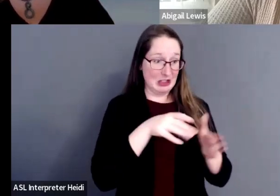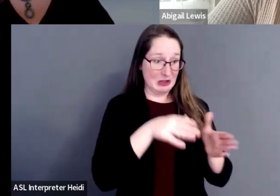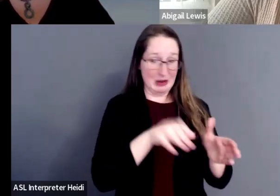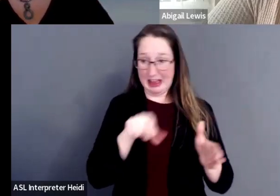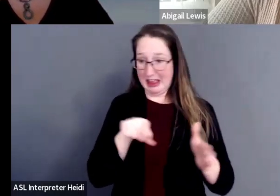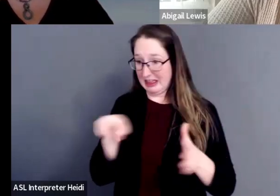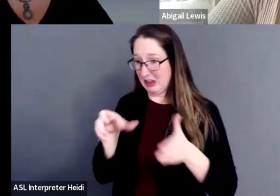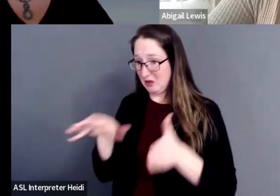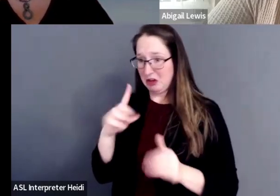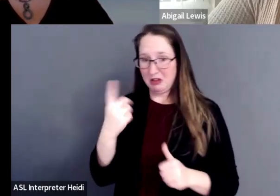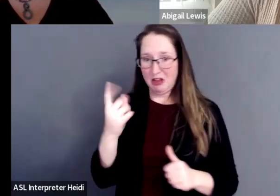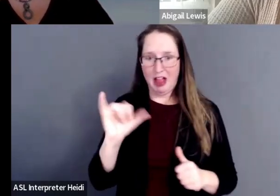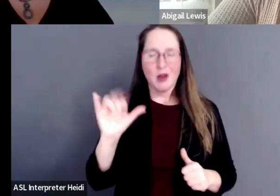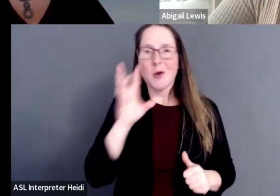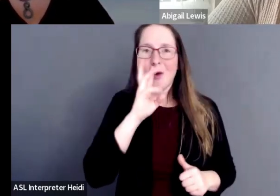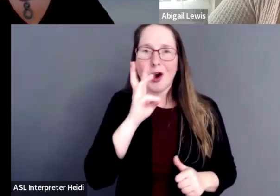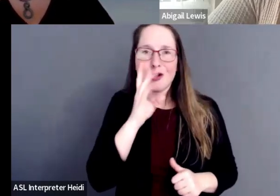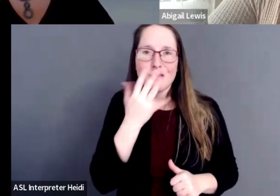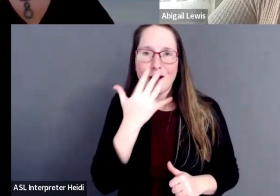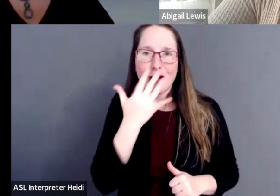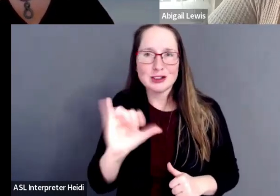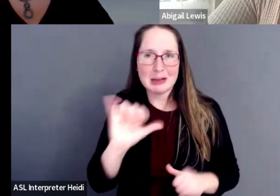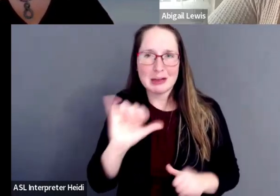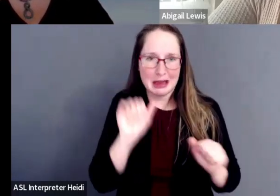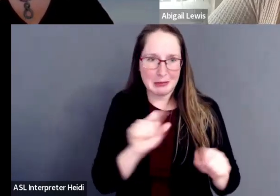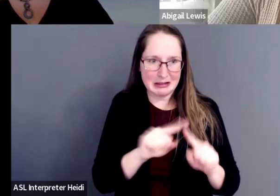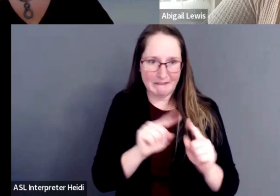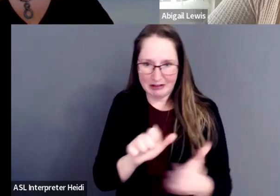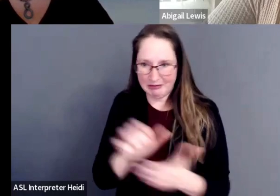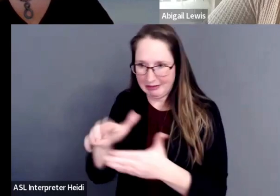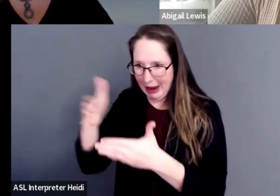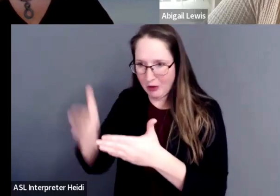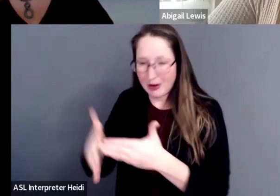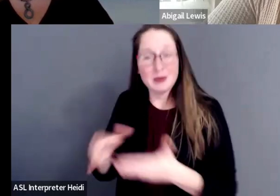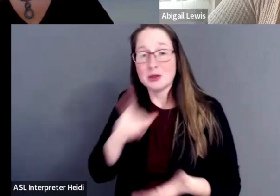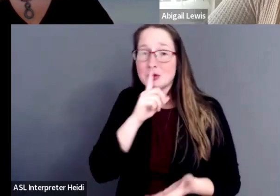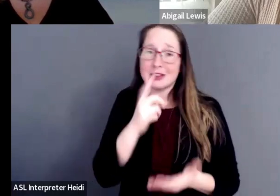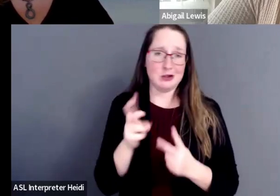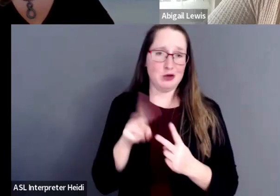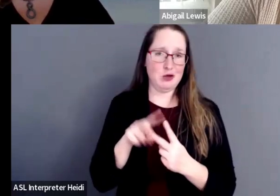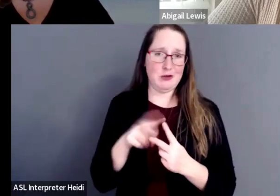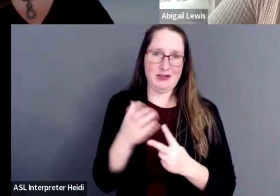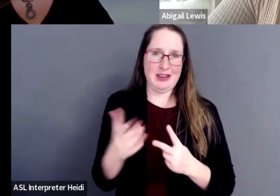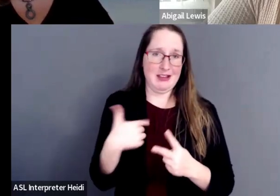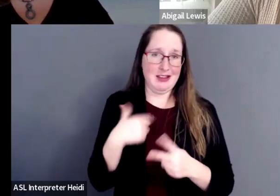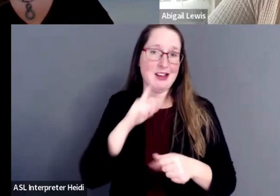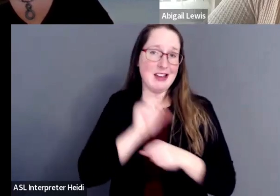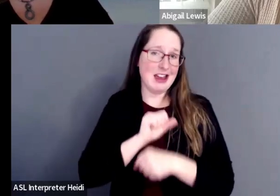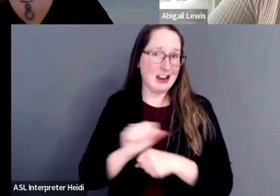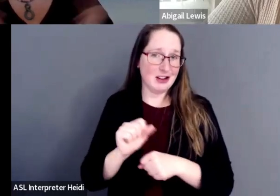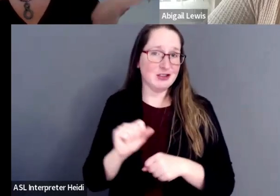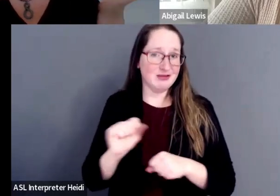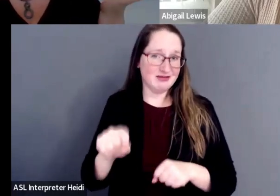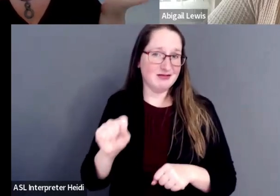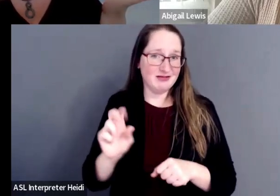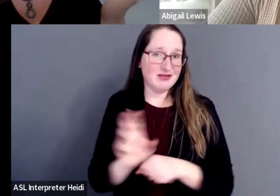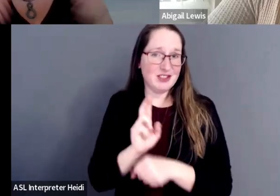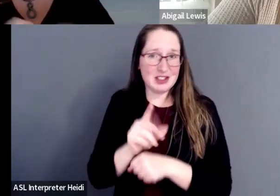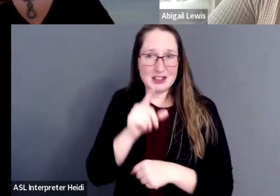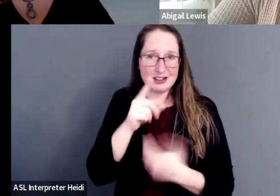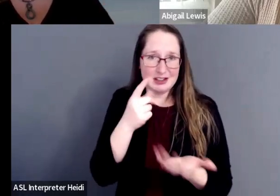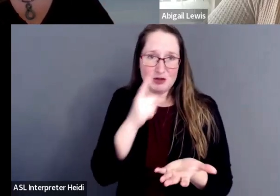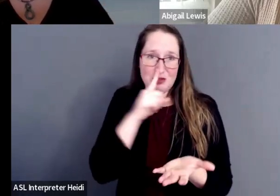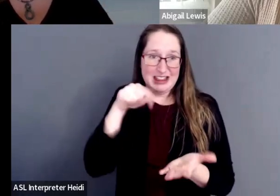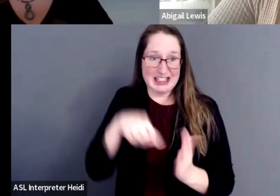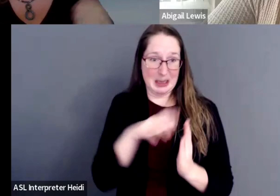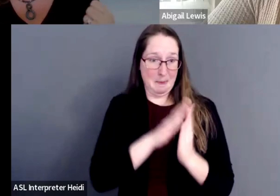watercolor. But it's fun. So those are the two things that I actually do that you don't see because this is a